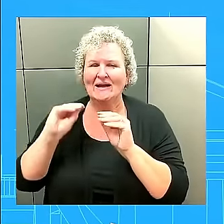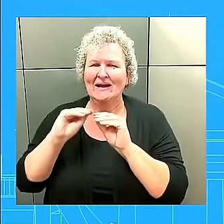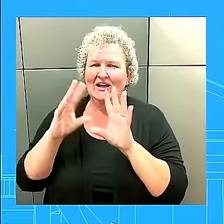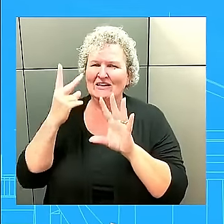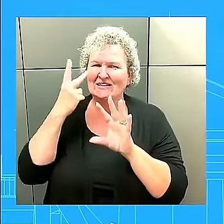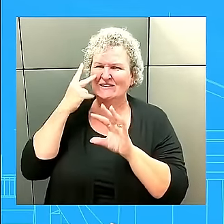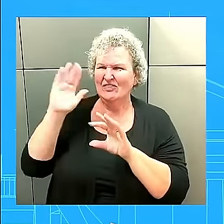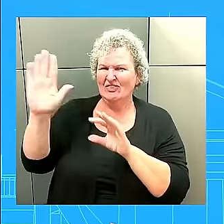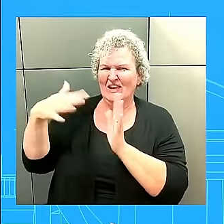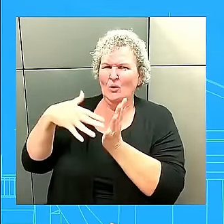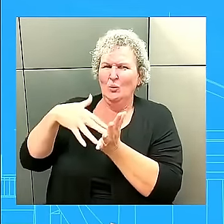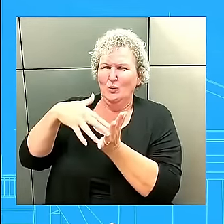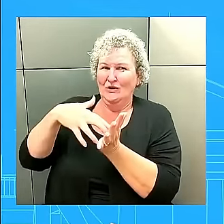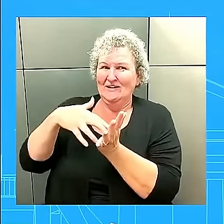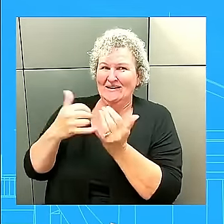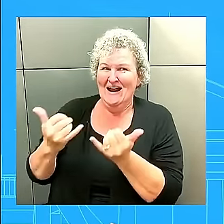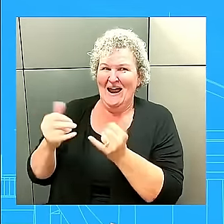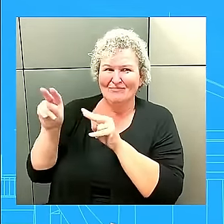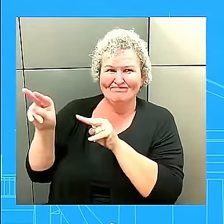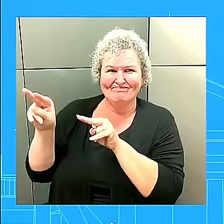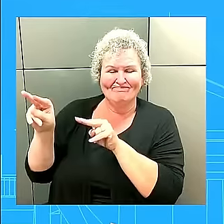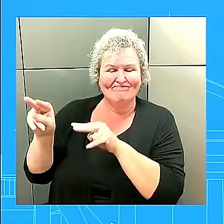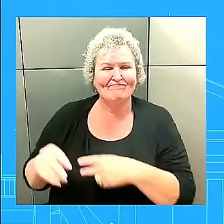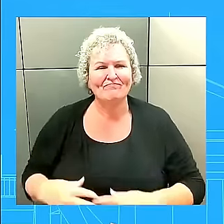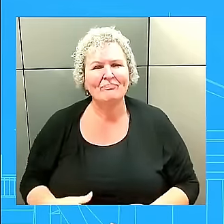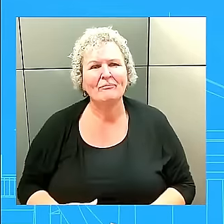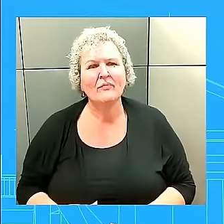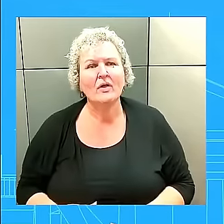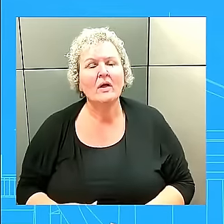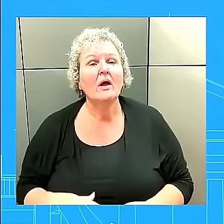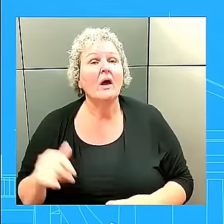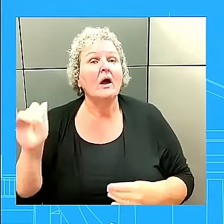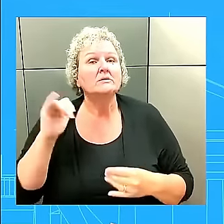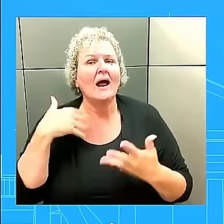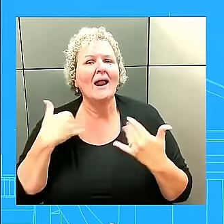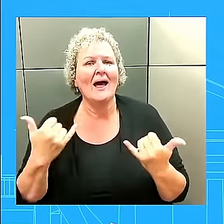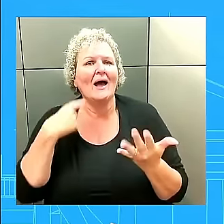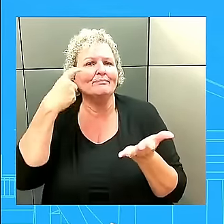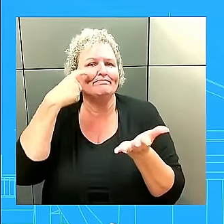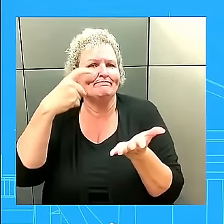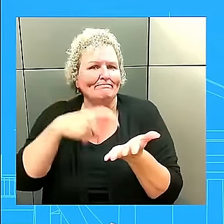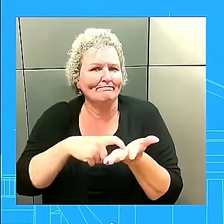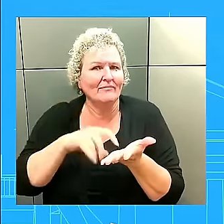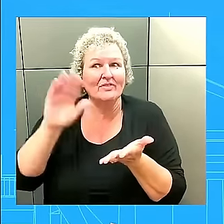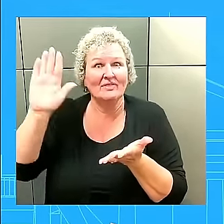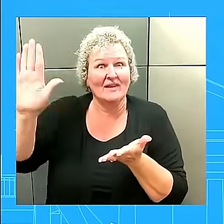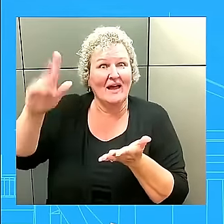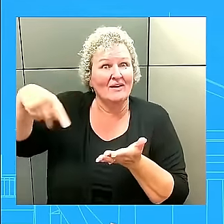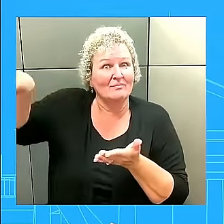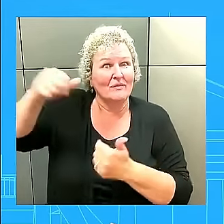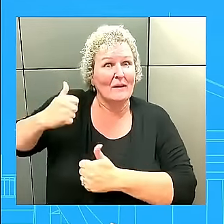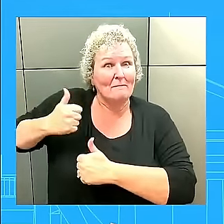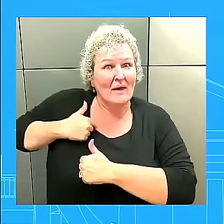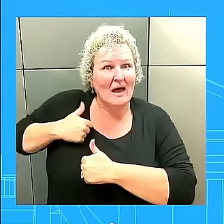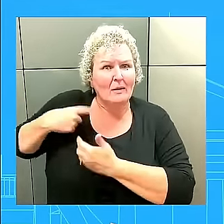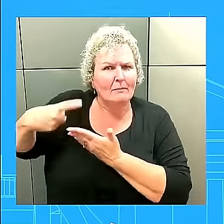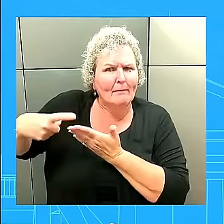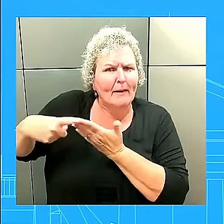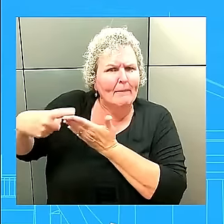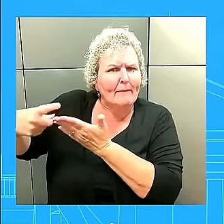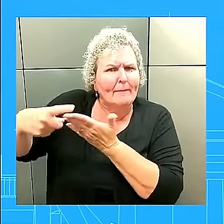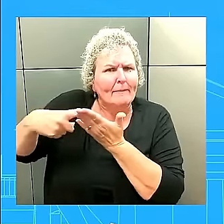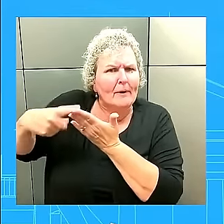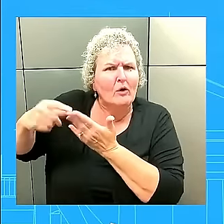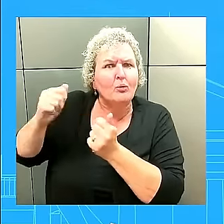It would also demonstrate an unprecedented level of direct military cooperation between Russia and North Korea, with security implications in Europe